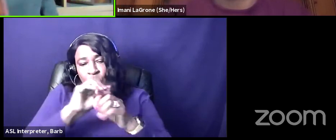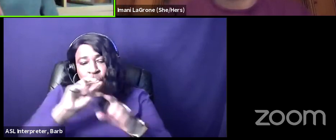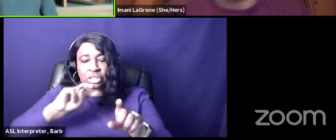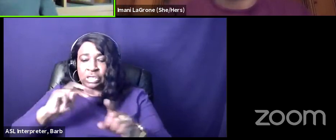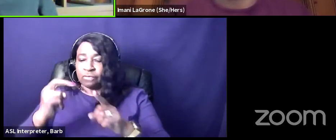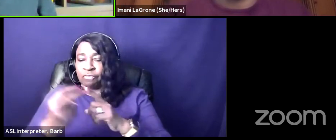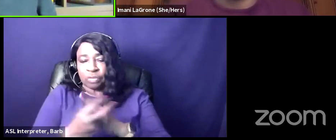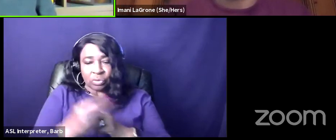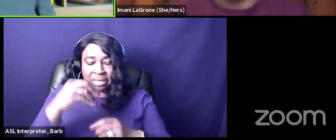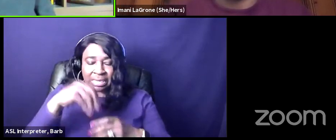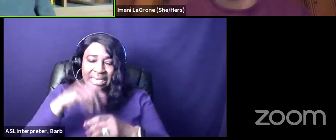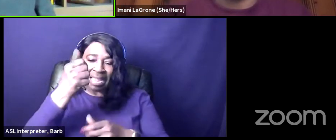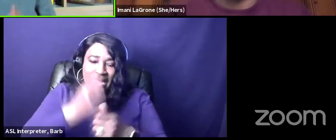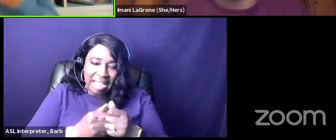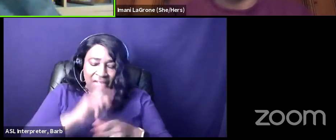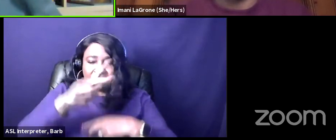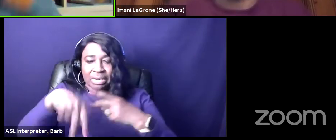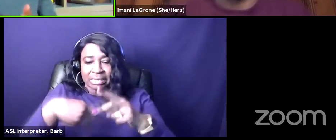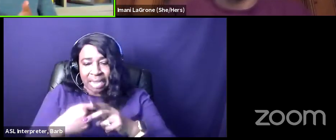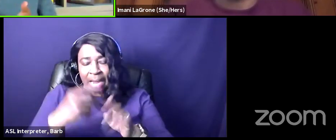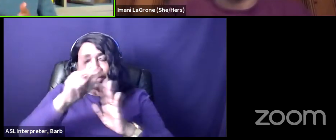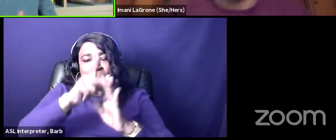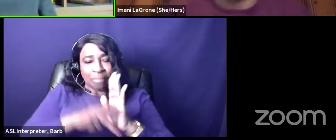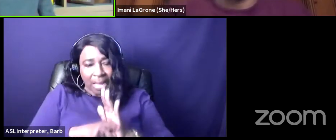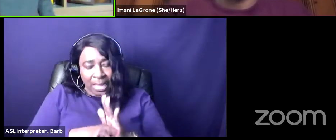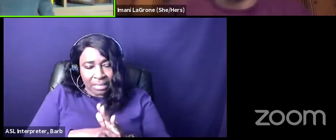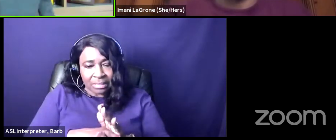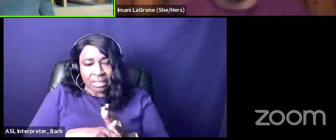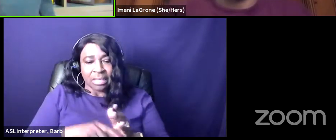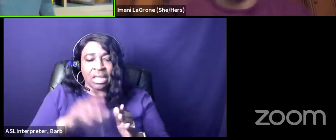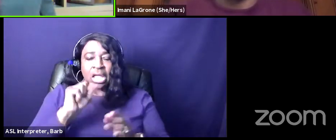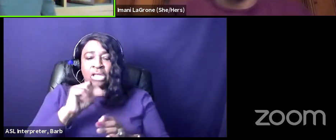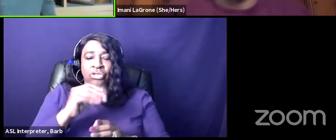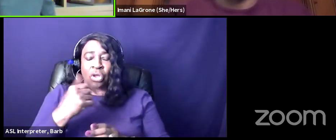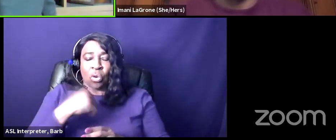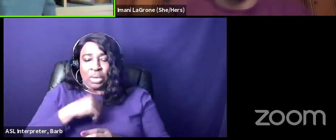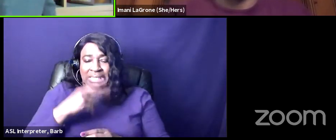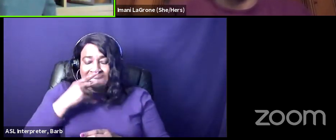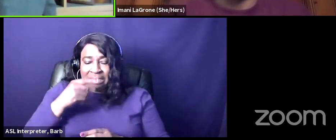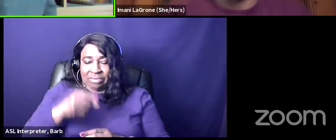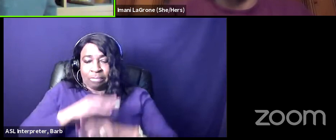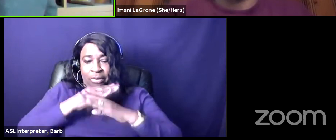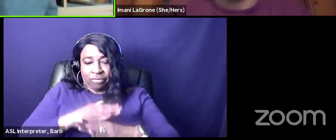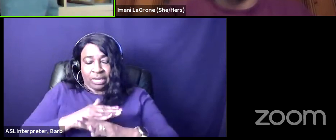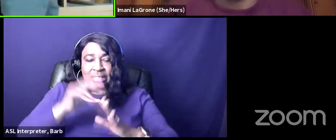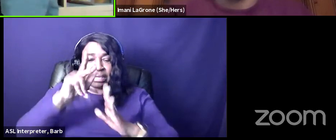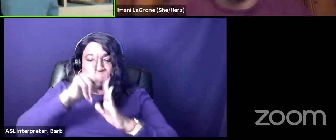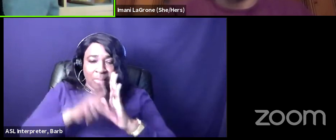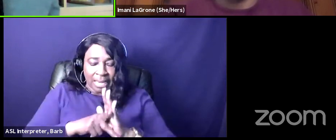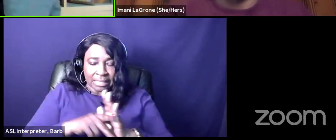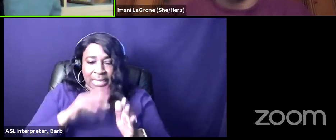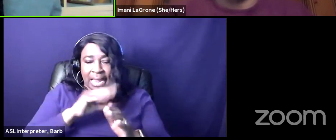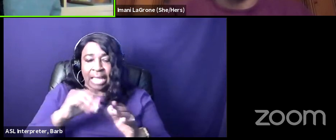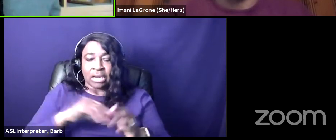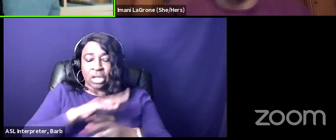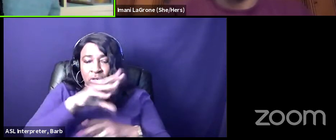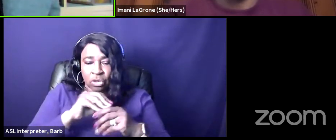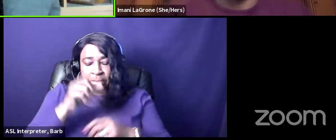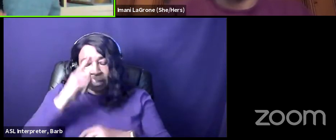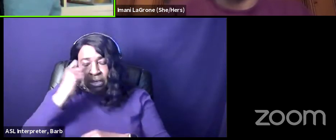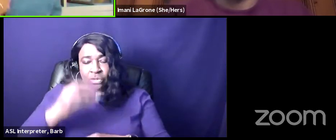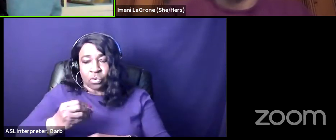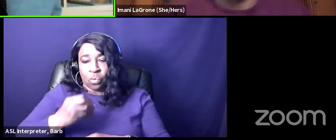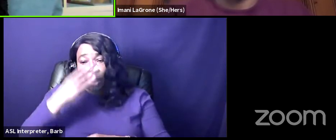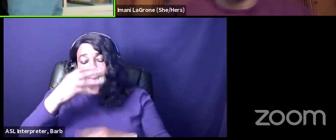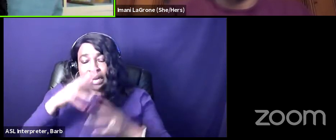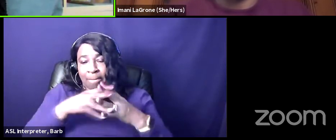in every single type of policy and so we see sort of this prevention of policy and inclusion because white america views